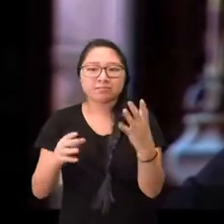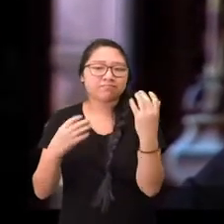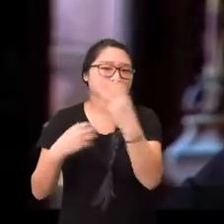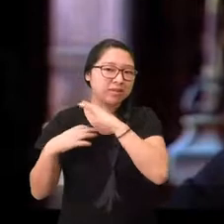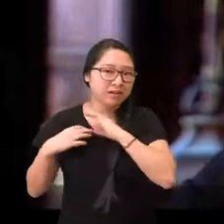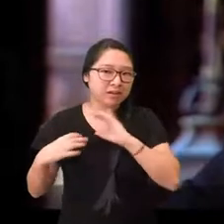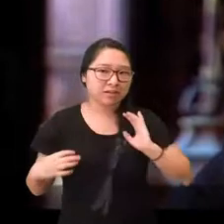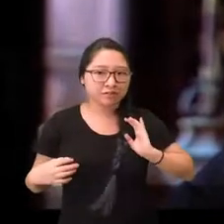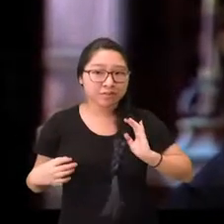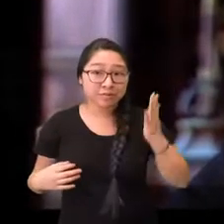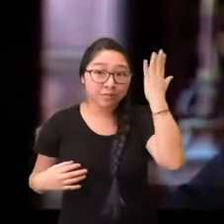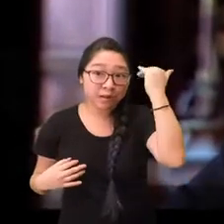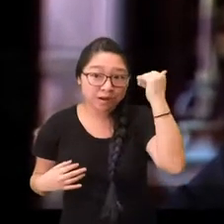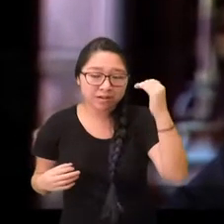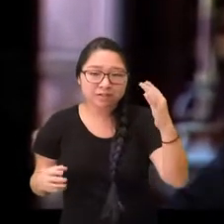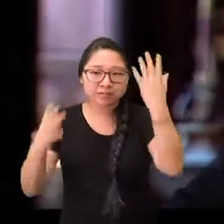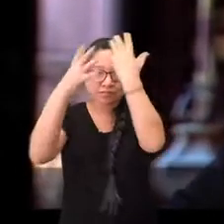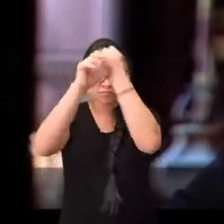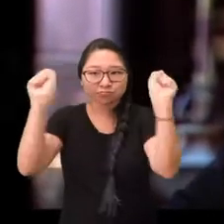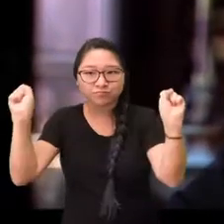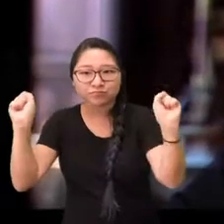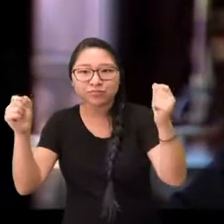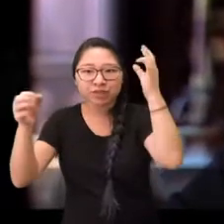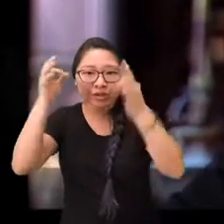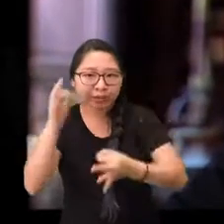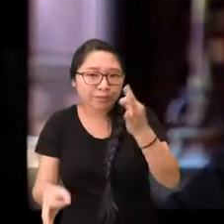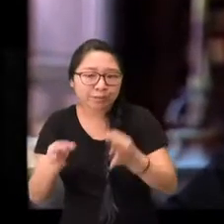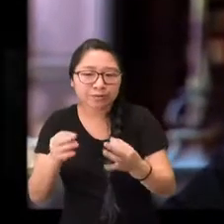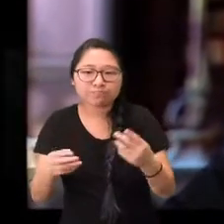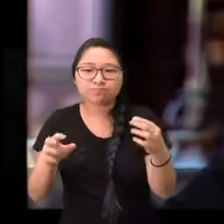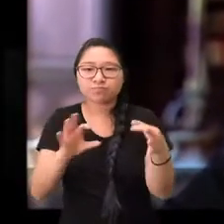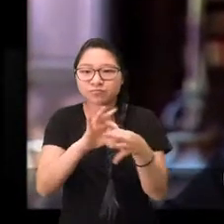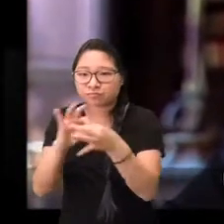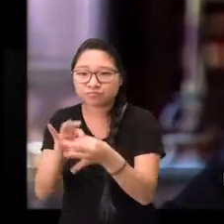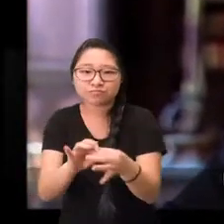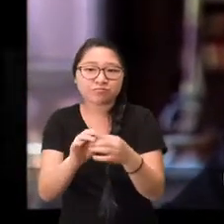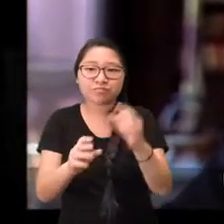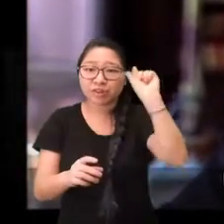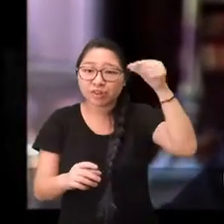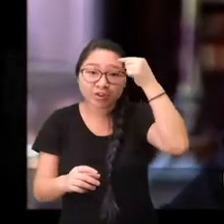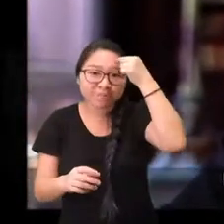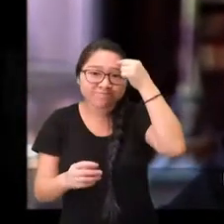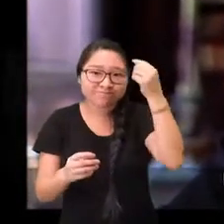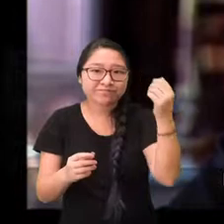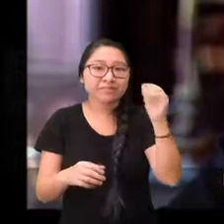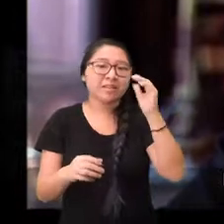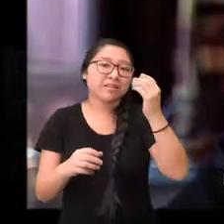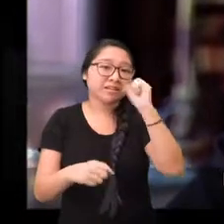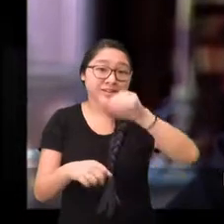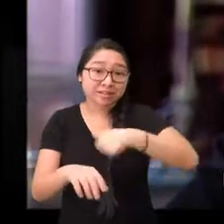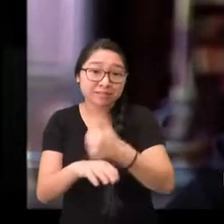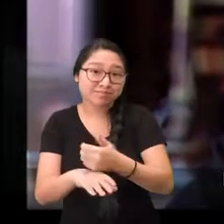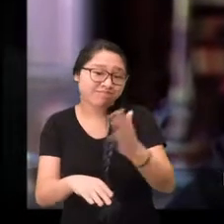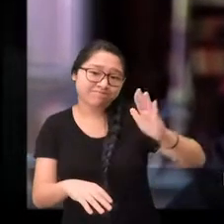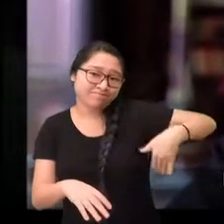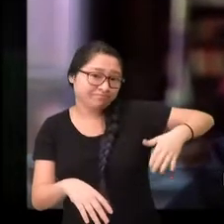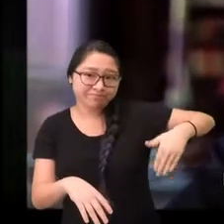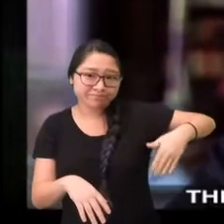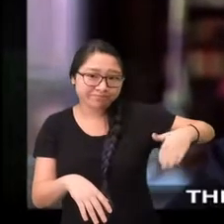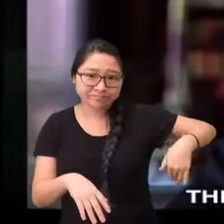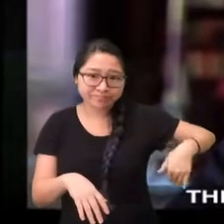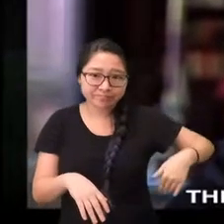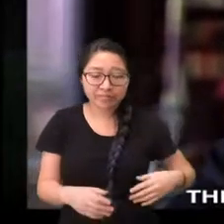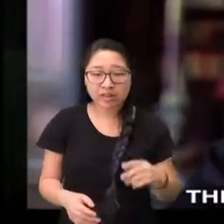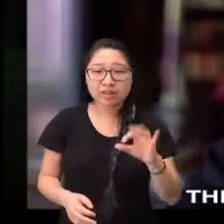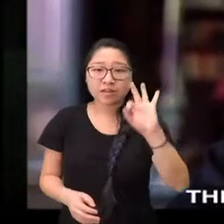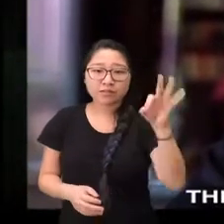but with the states. There was no president of the country, no national court system, no Washington, D.C.